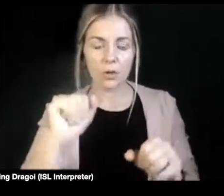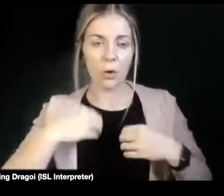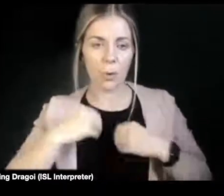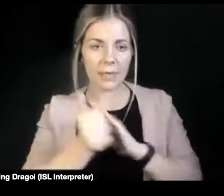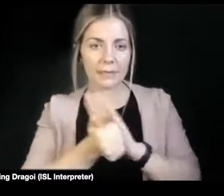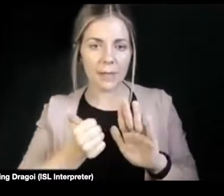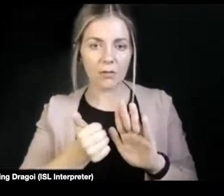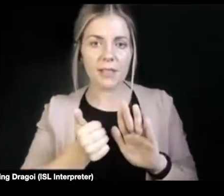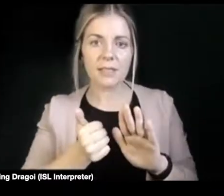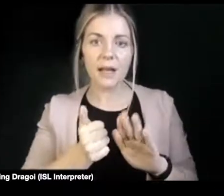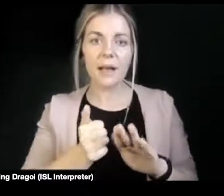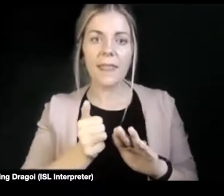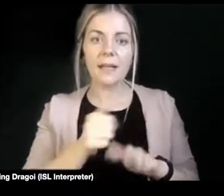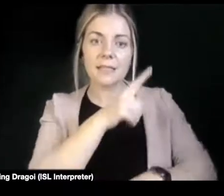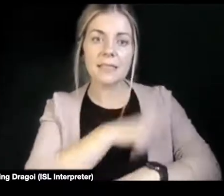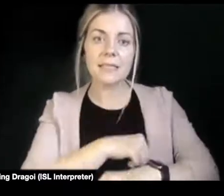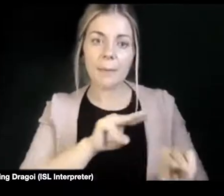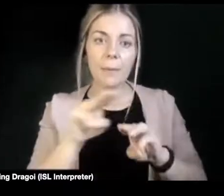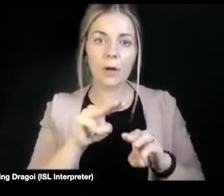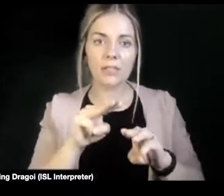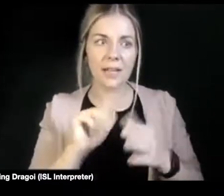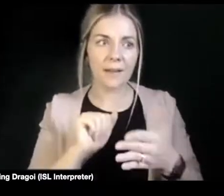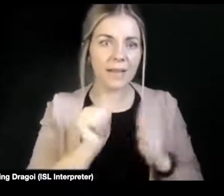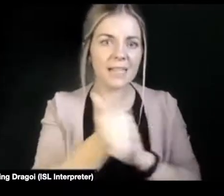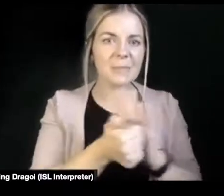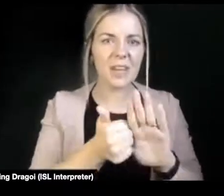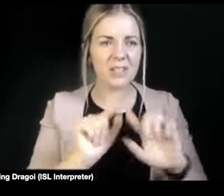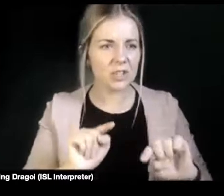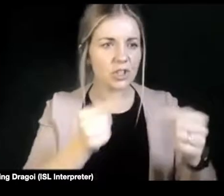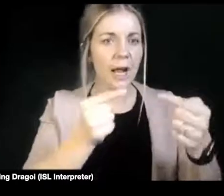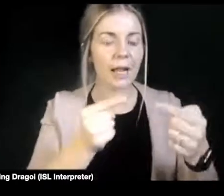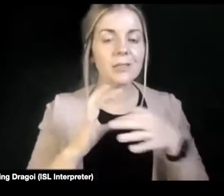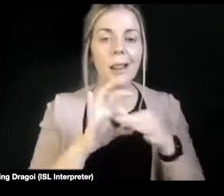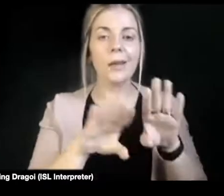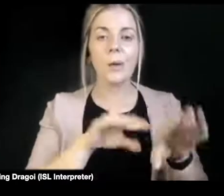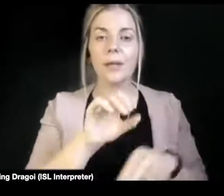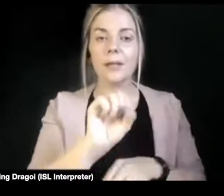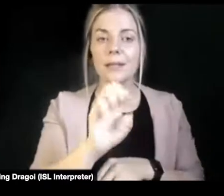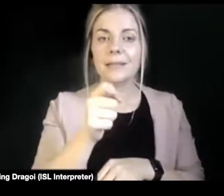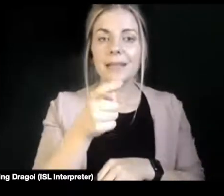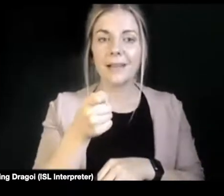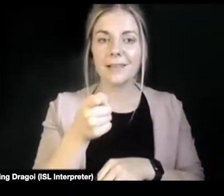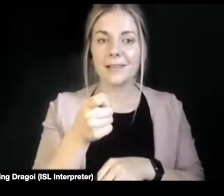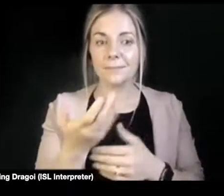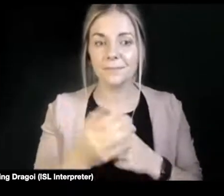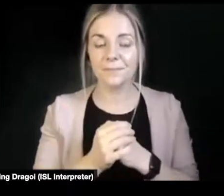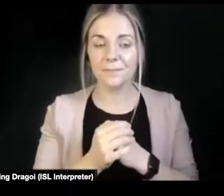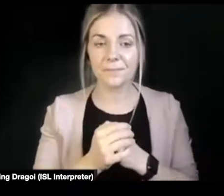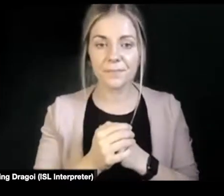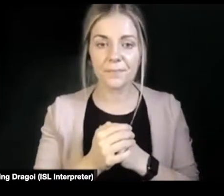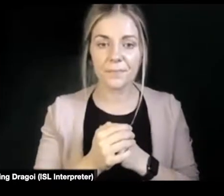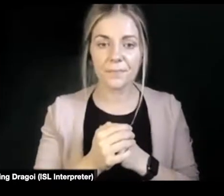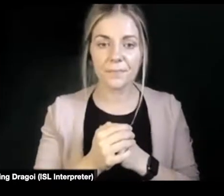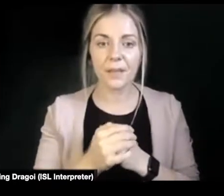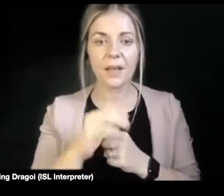terms of sex positivity? So, Celina, can you go first? Yeah, I think there are a number